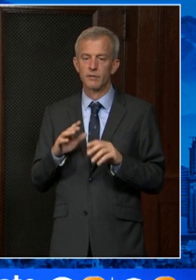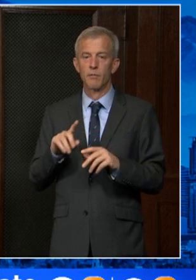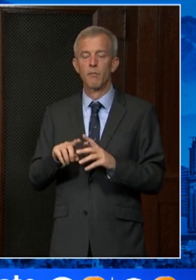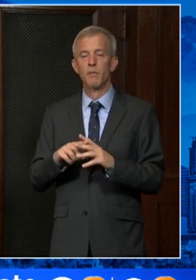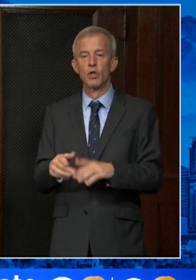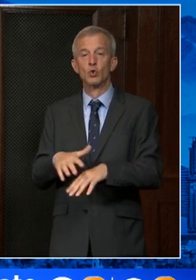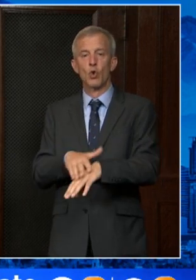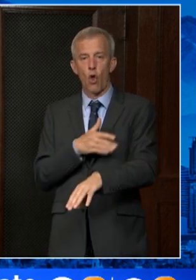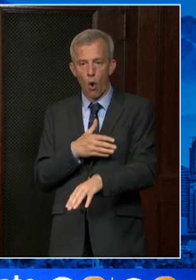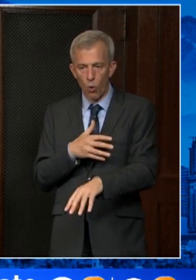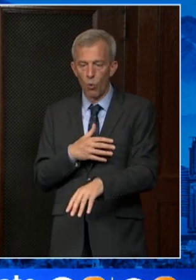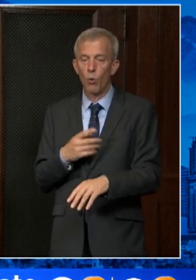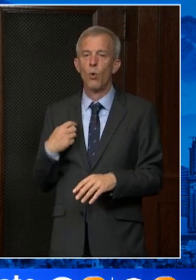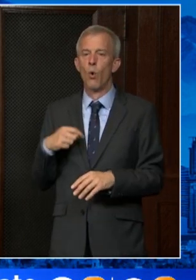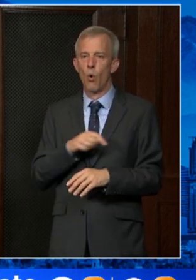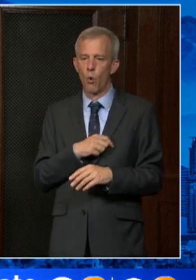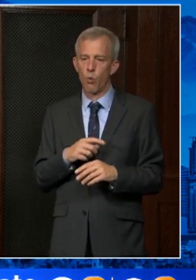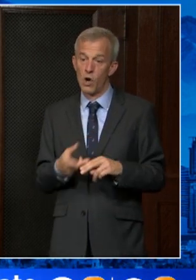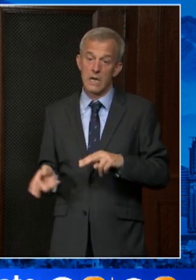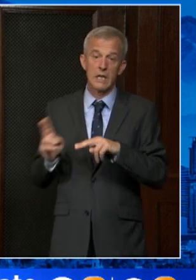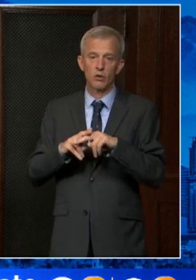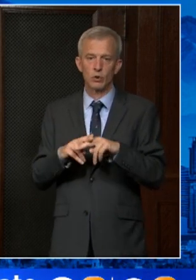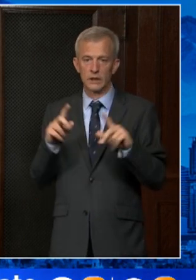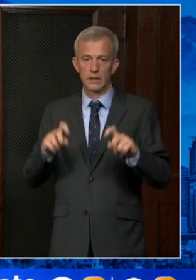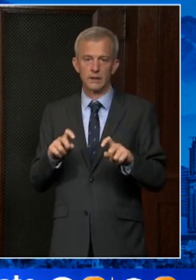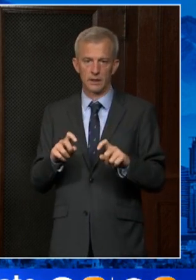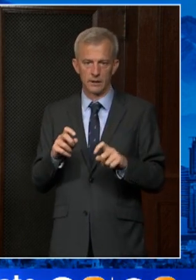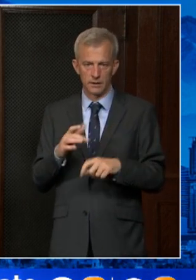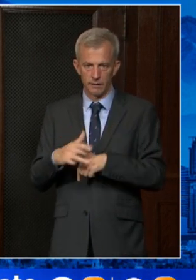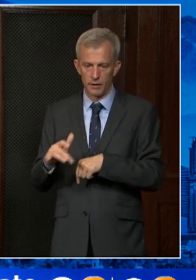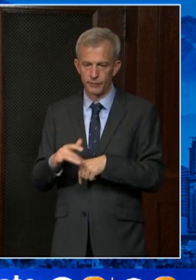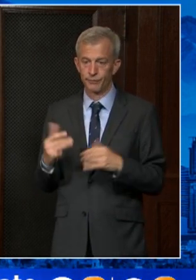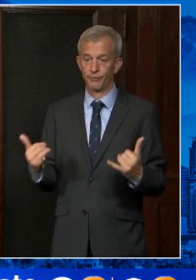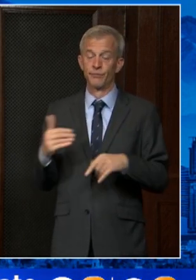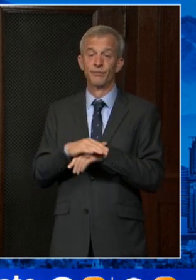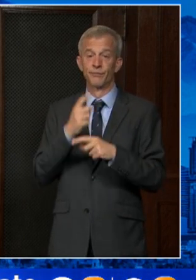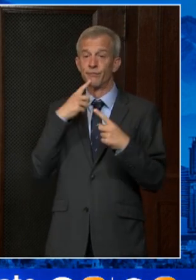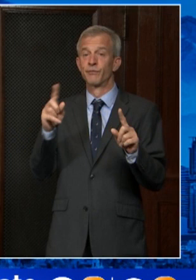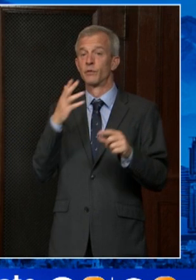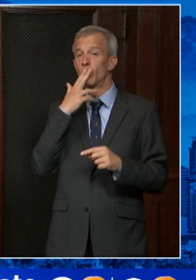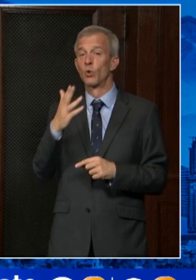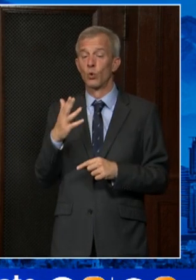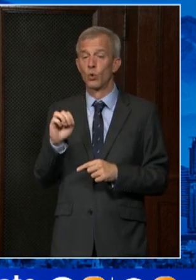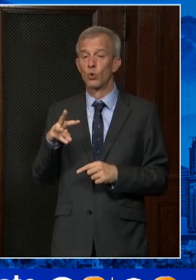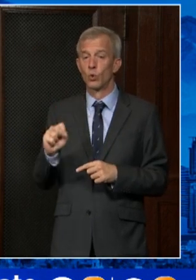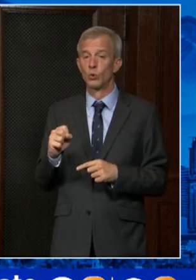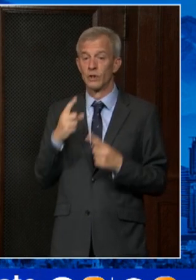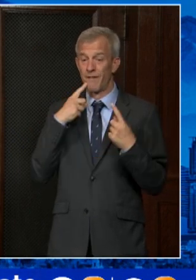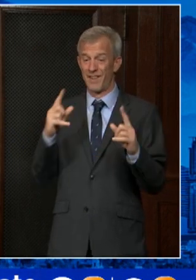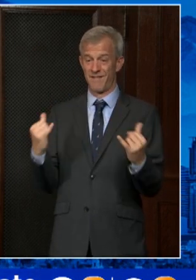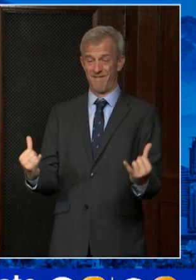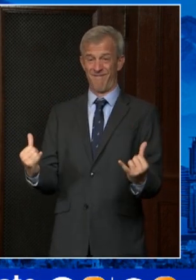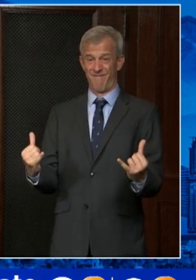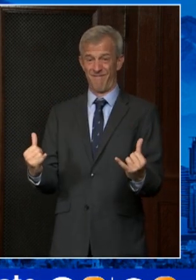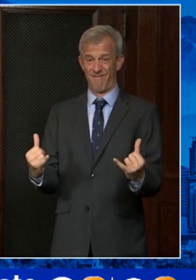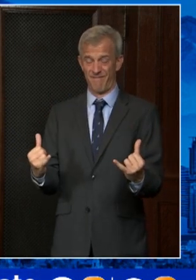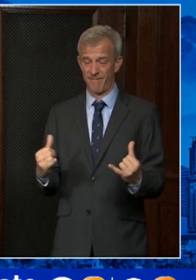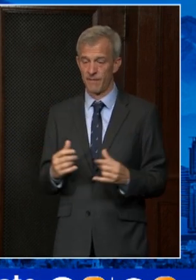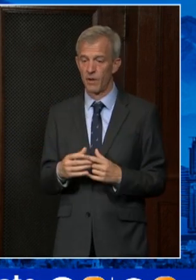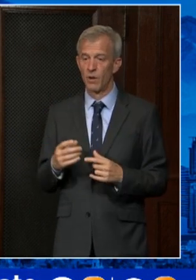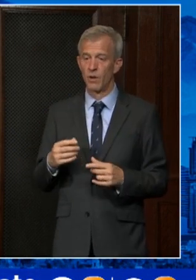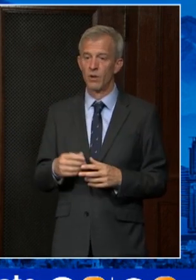it up. So tonight, I can announce some good news as well, that effective immediately, we are offering same